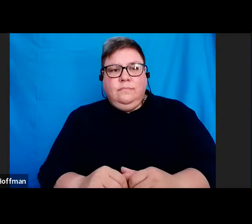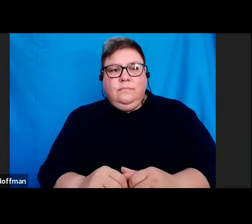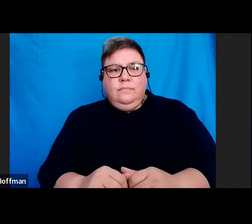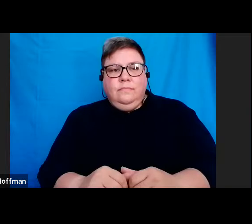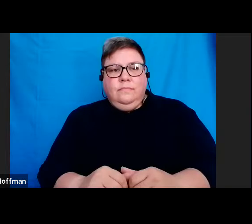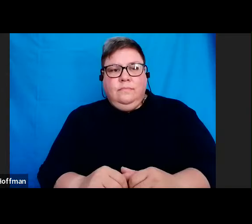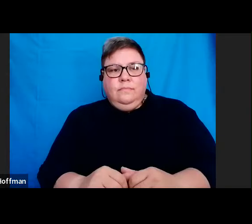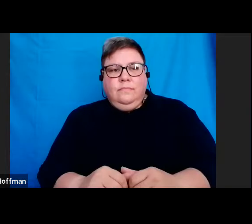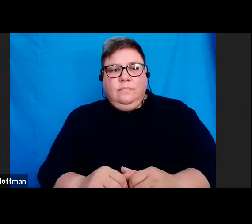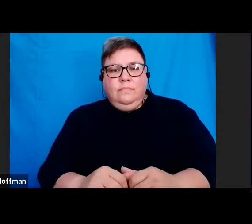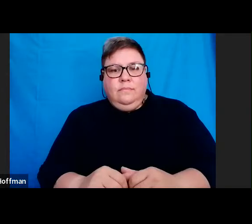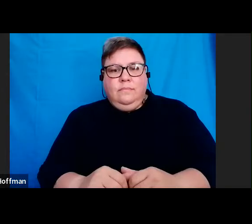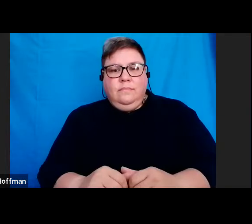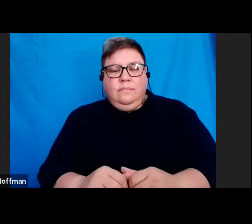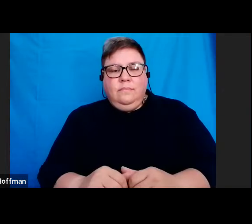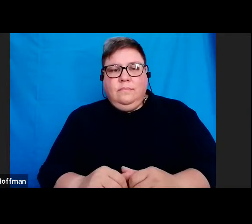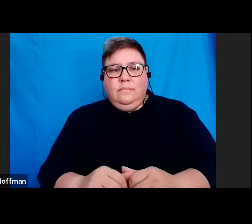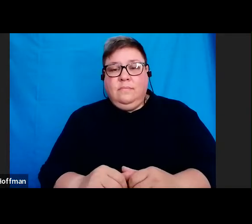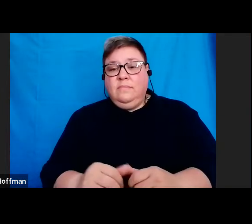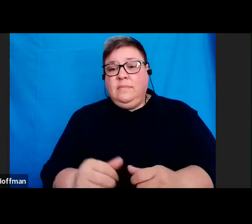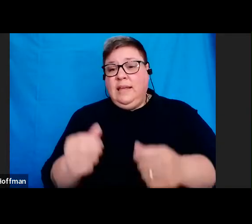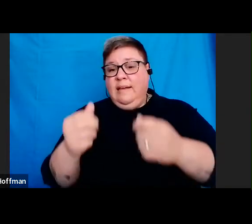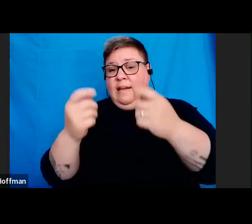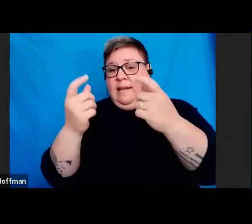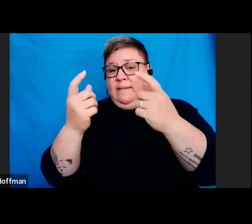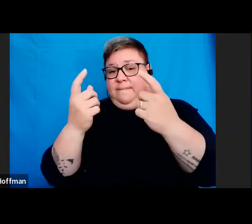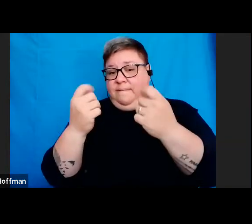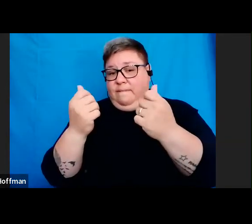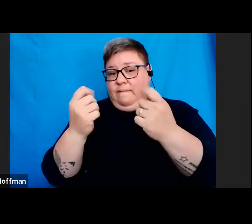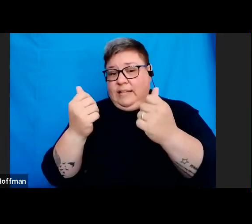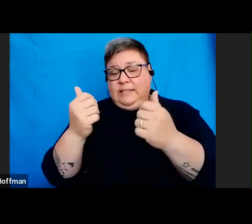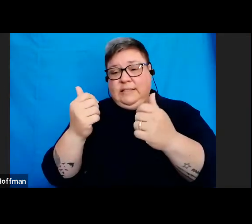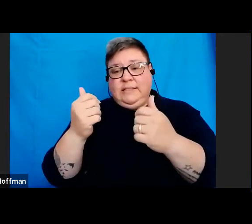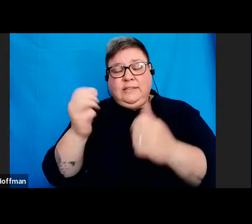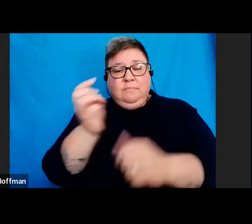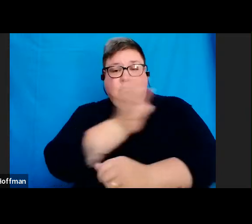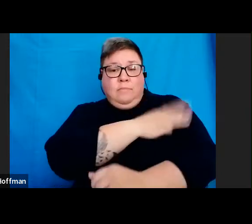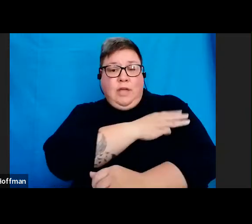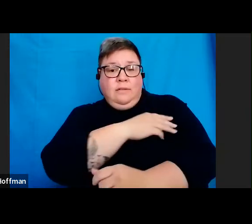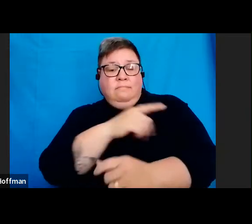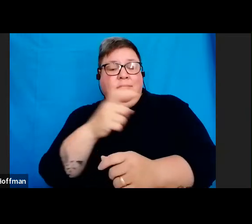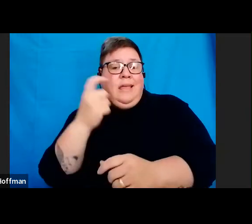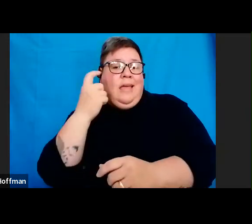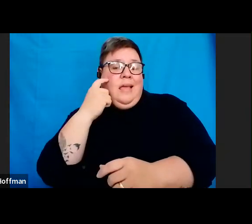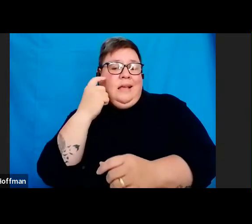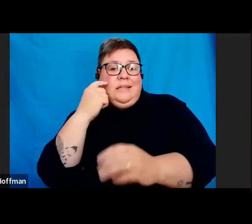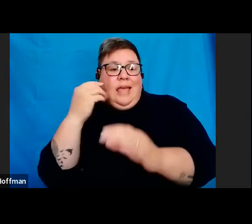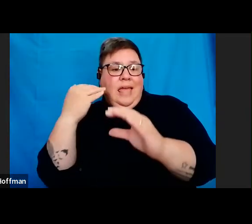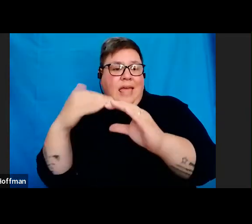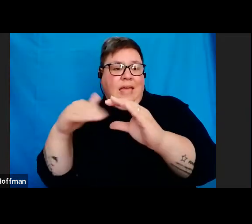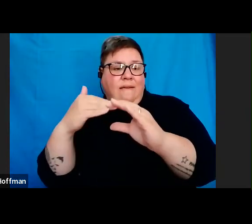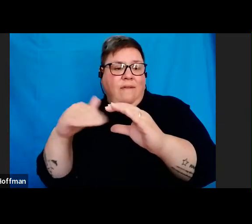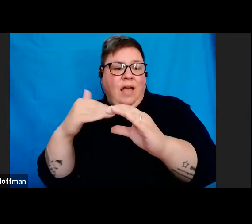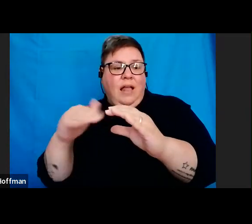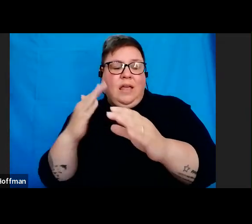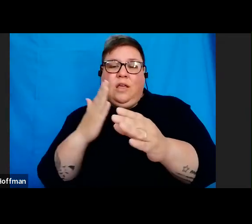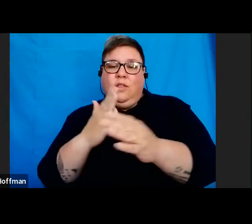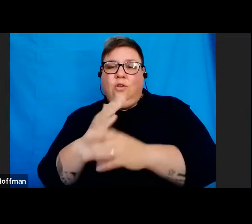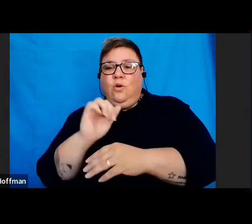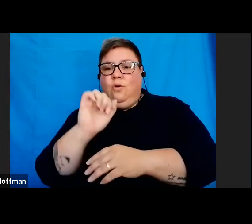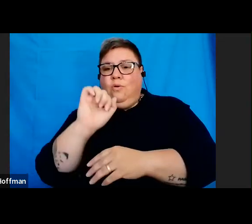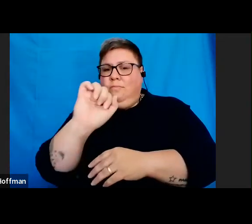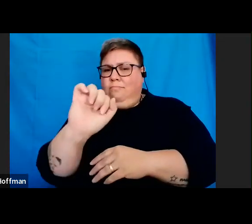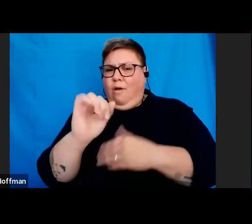Fund managers, tax practitioners, we can all agree that having access to e-filing is like having a branch office at your doorstep,